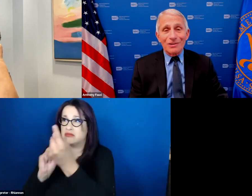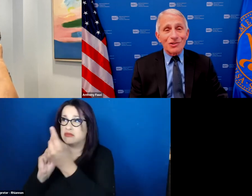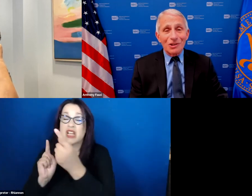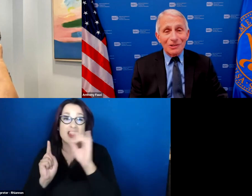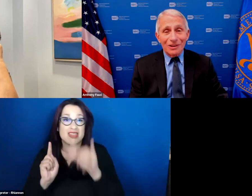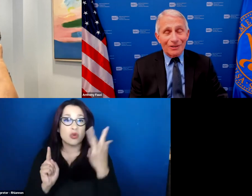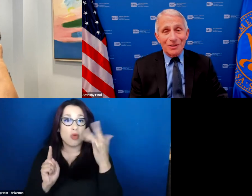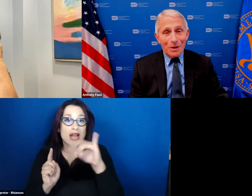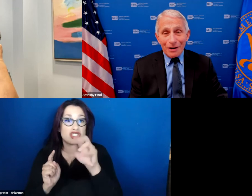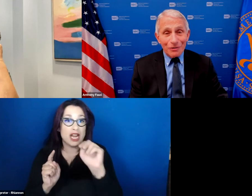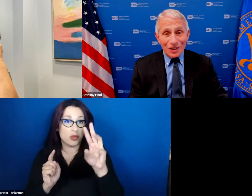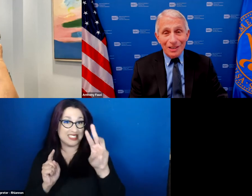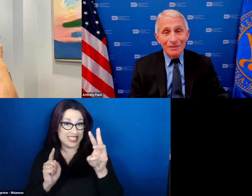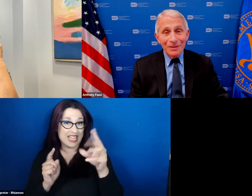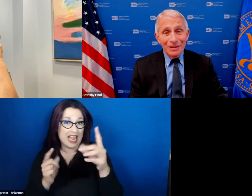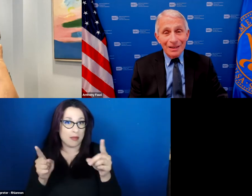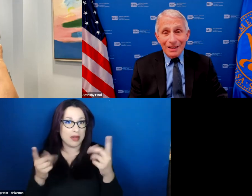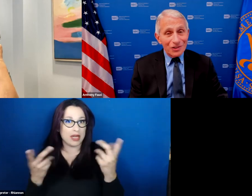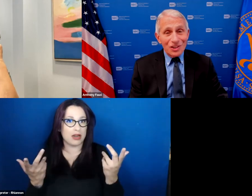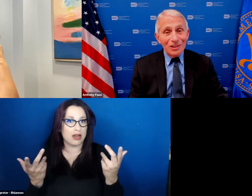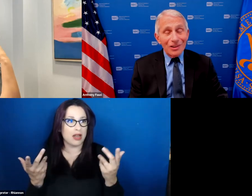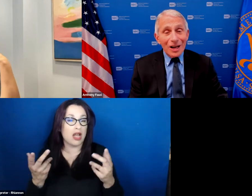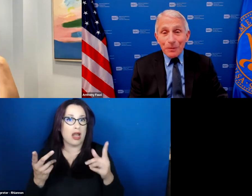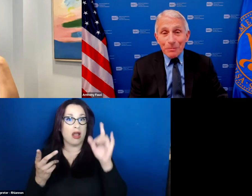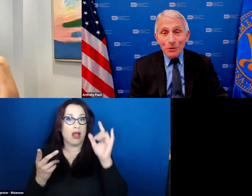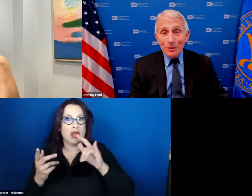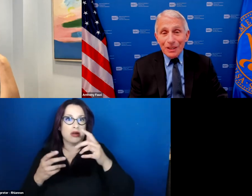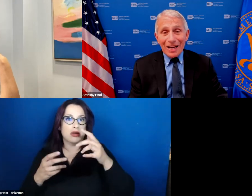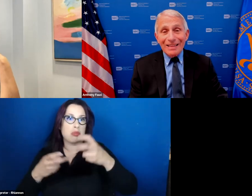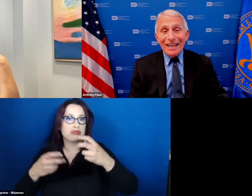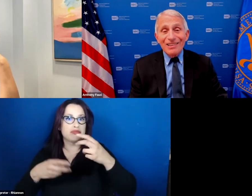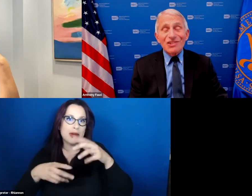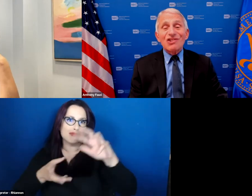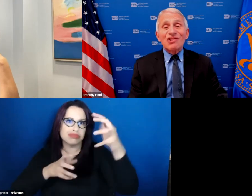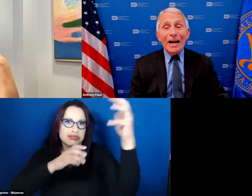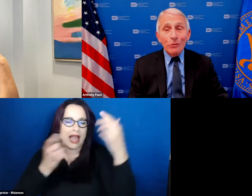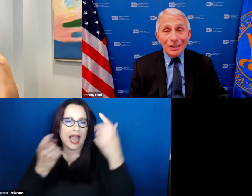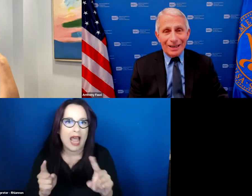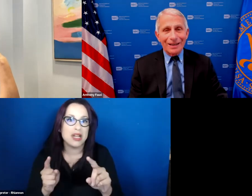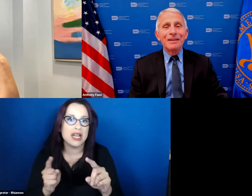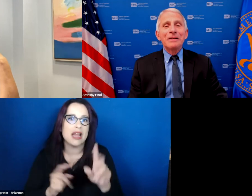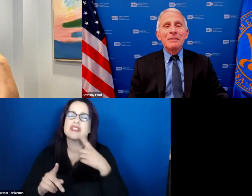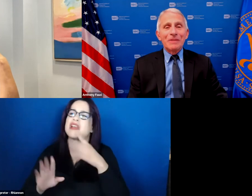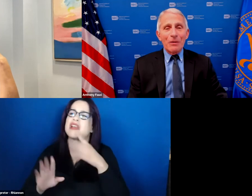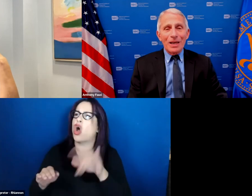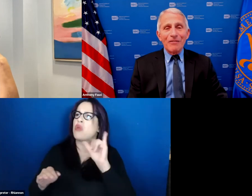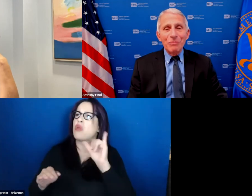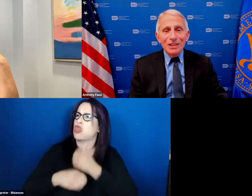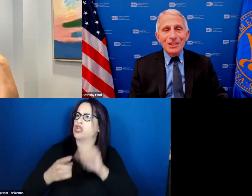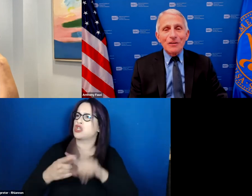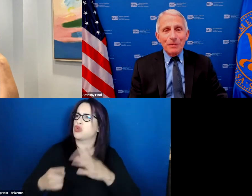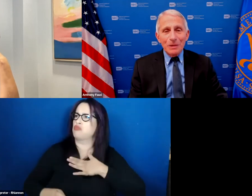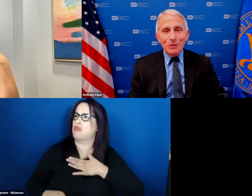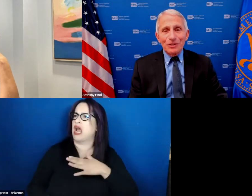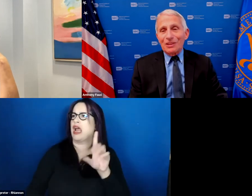important assault on our democracy and there's still a lot of people who believe that that is astounding that we have